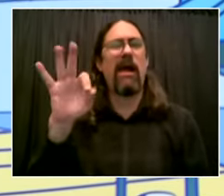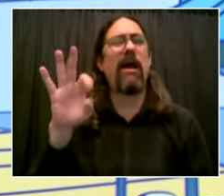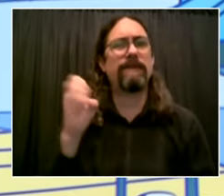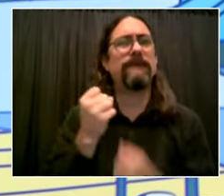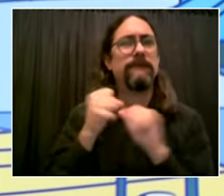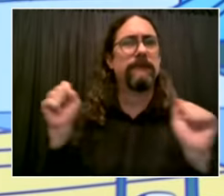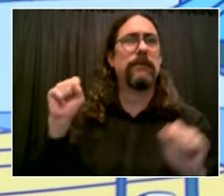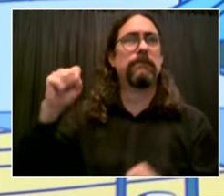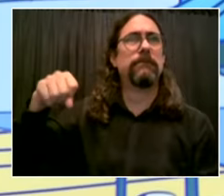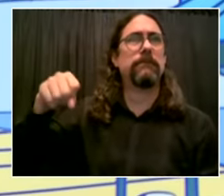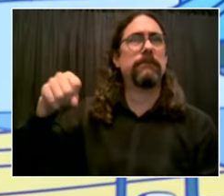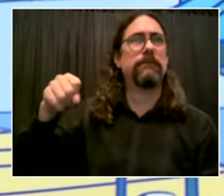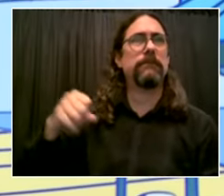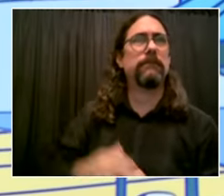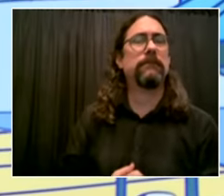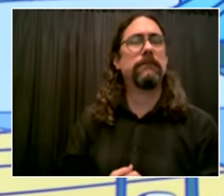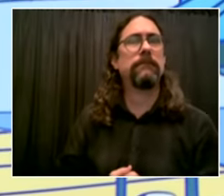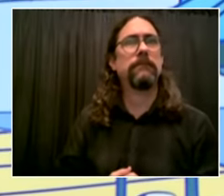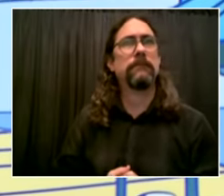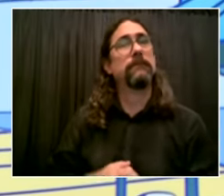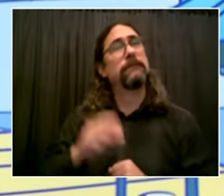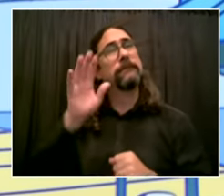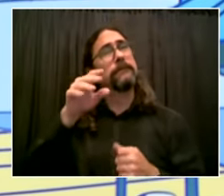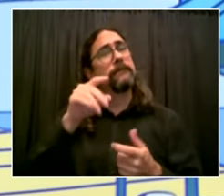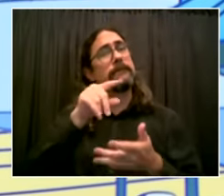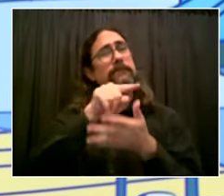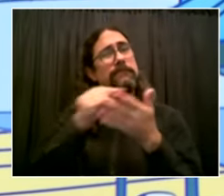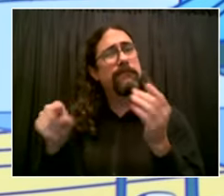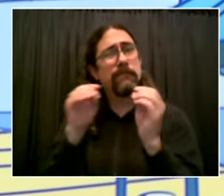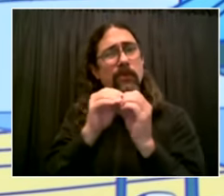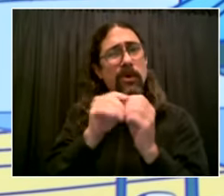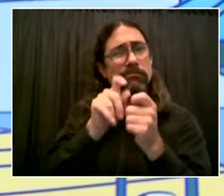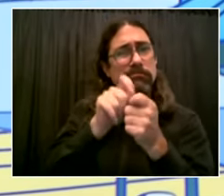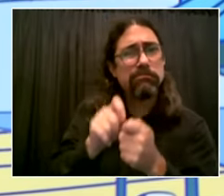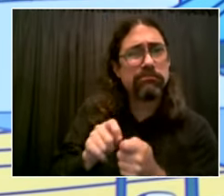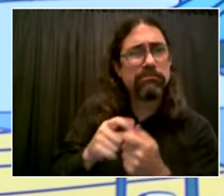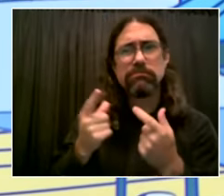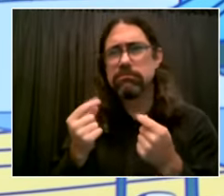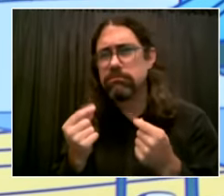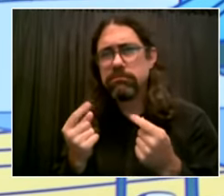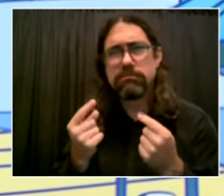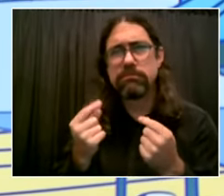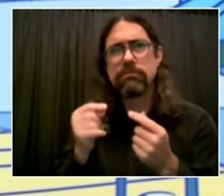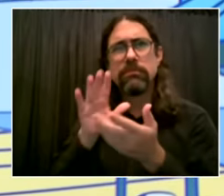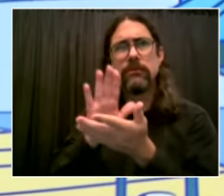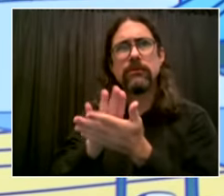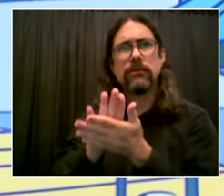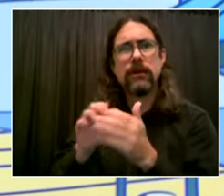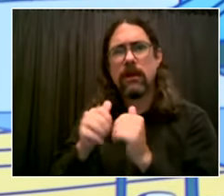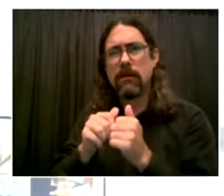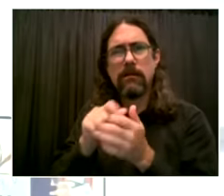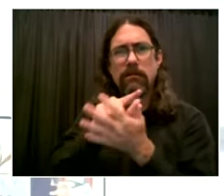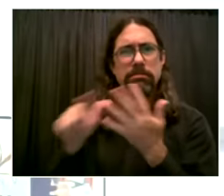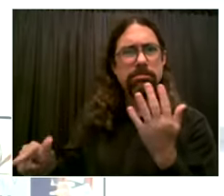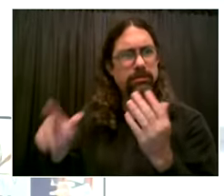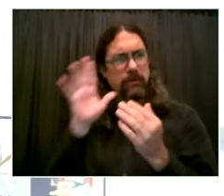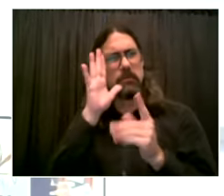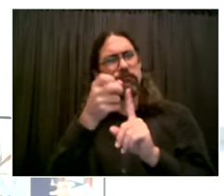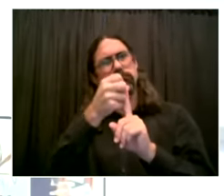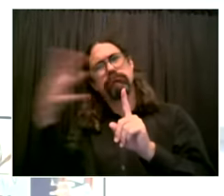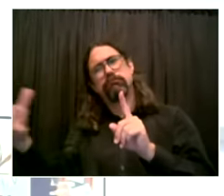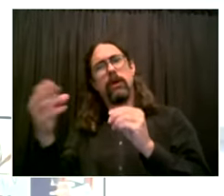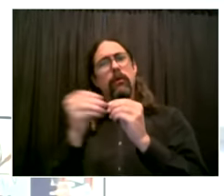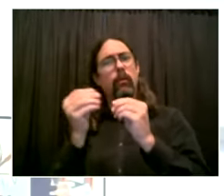choxy you want to add anything to that sir the only thing i would add if i understood the question correctly it was also about when